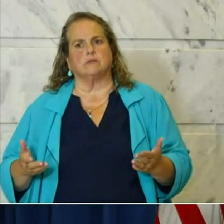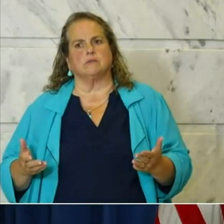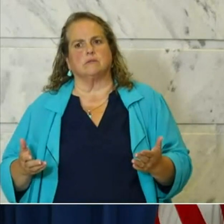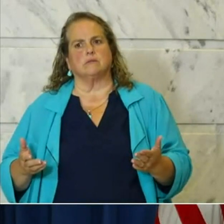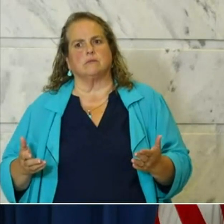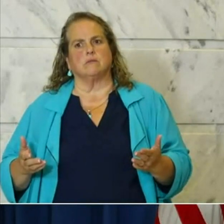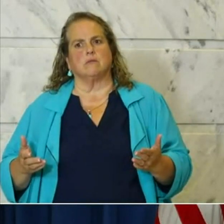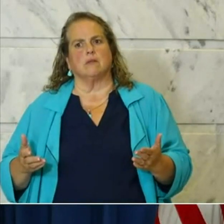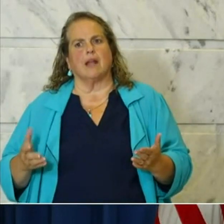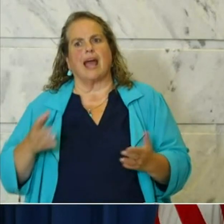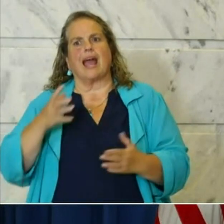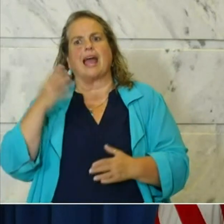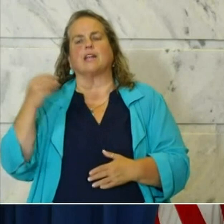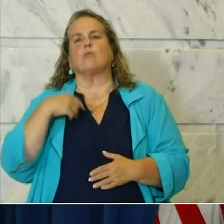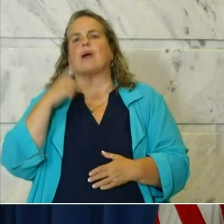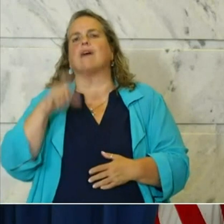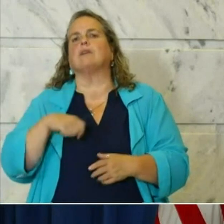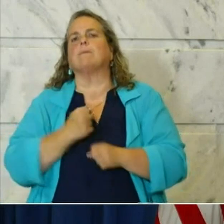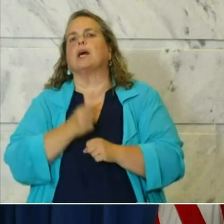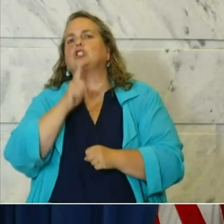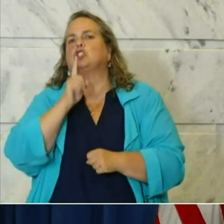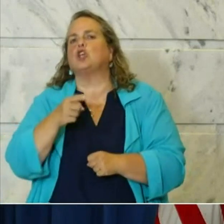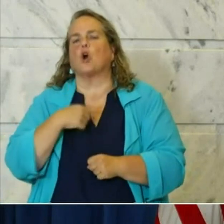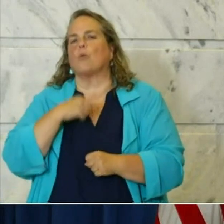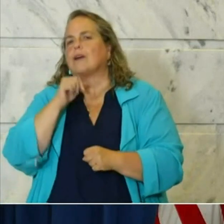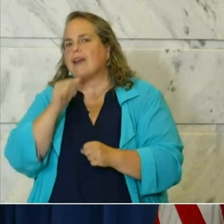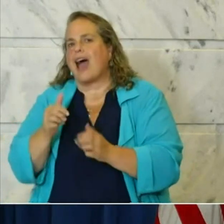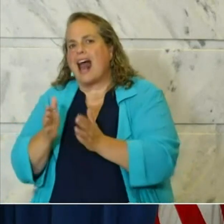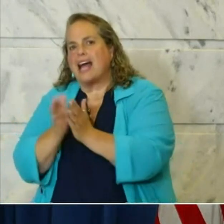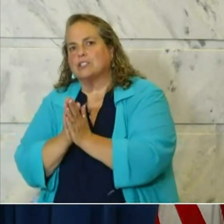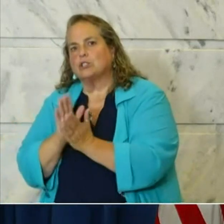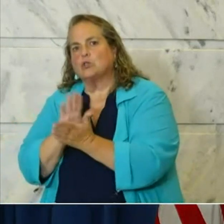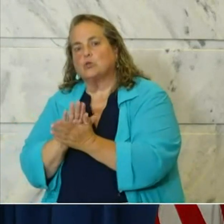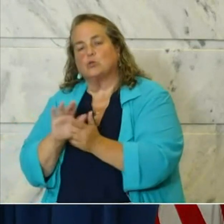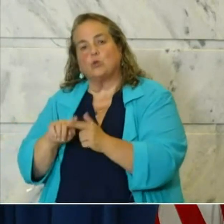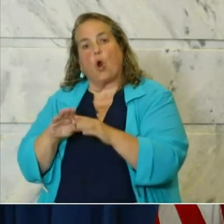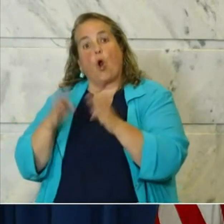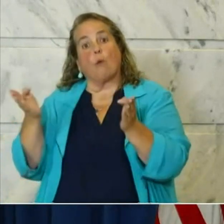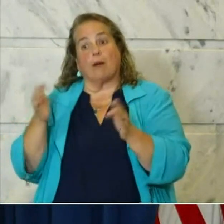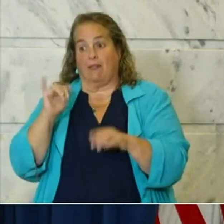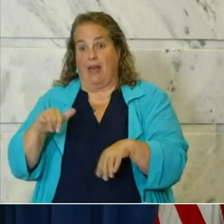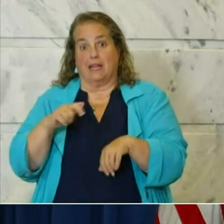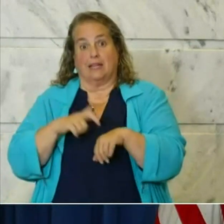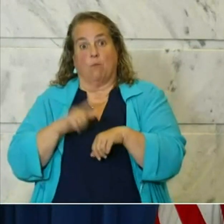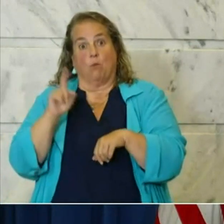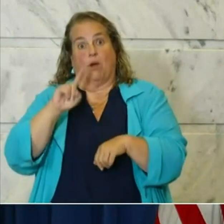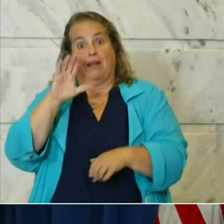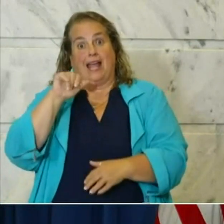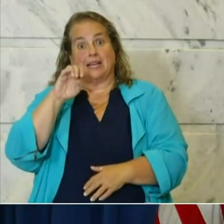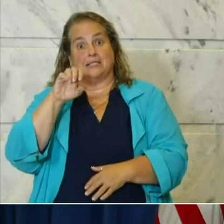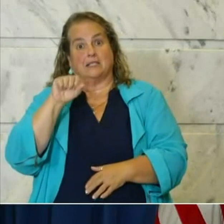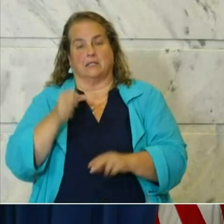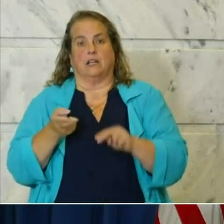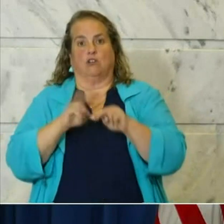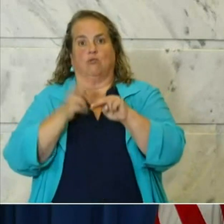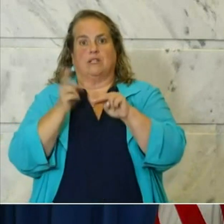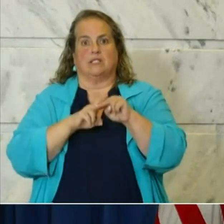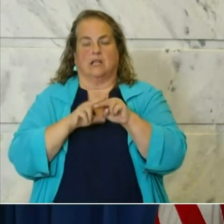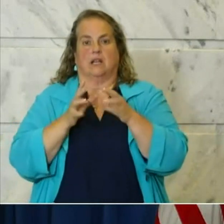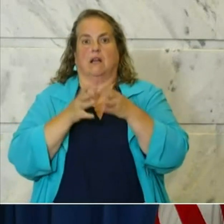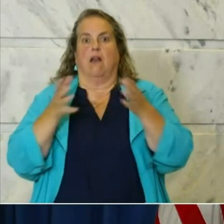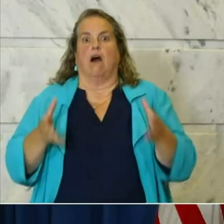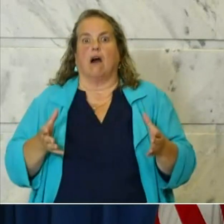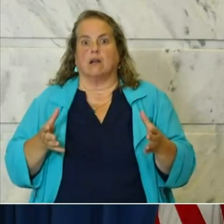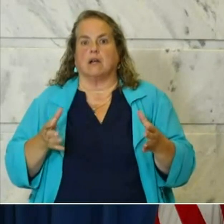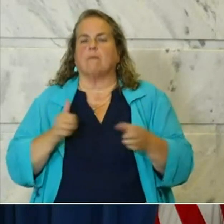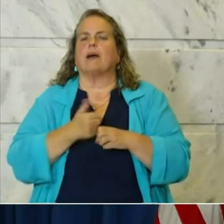And we've got to make sure that we're not asking schools to open at a time when our cases are increasing significantly. We need to make sure that